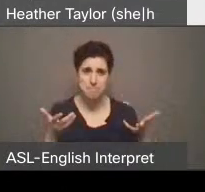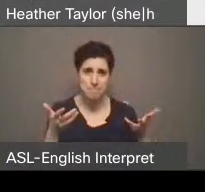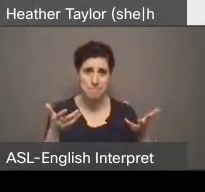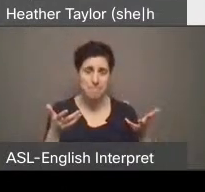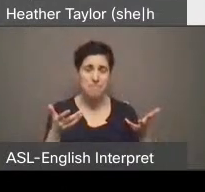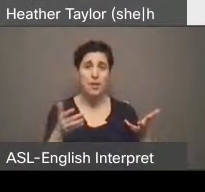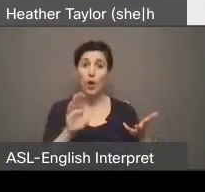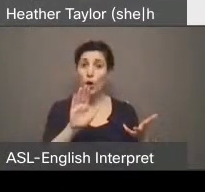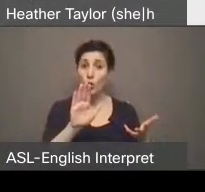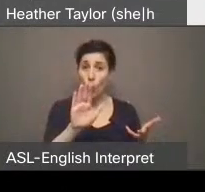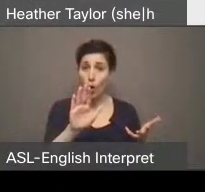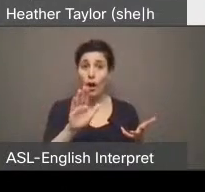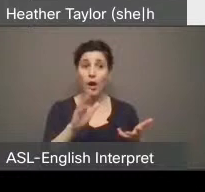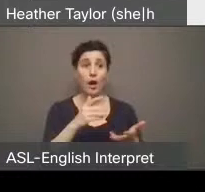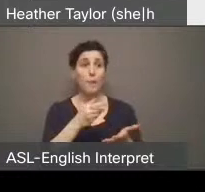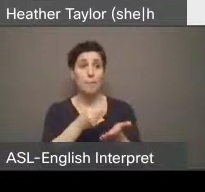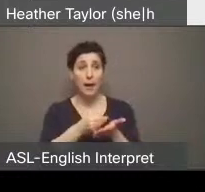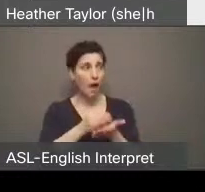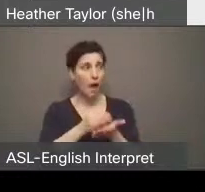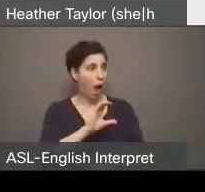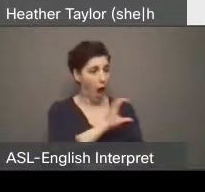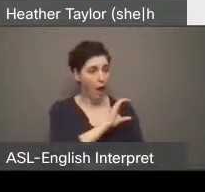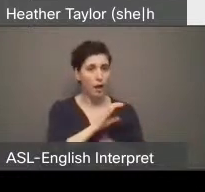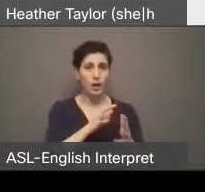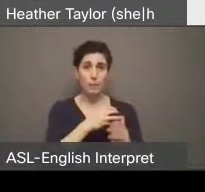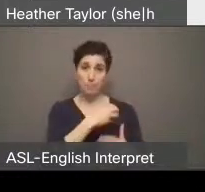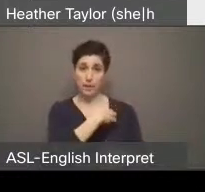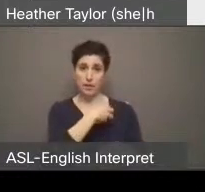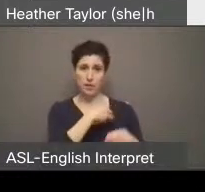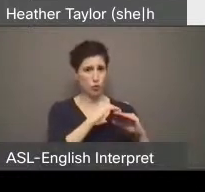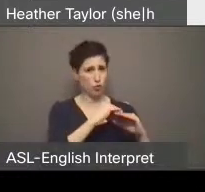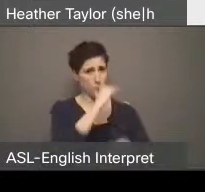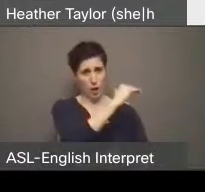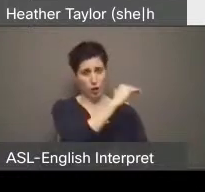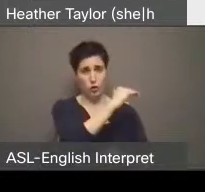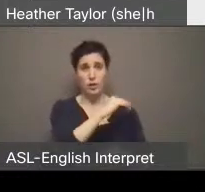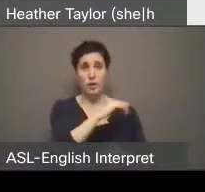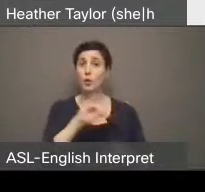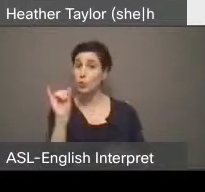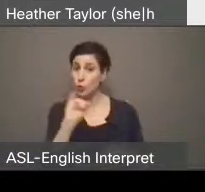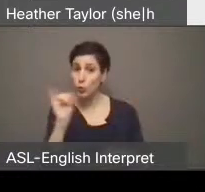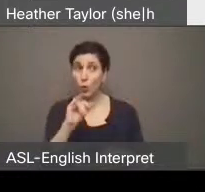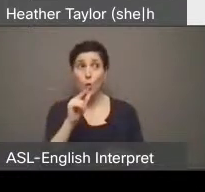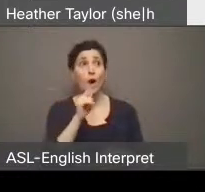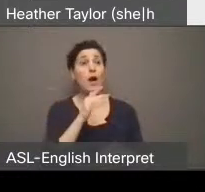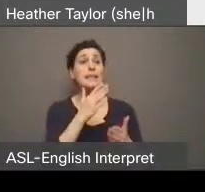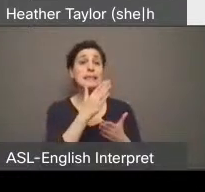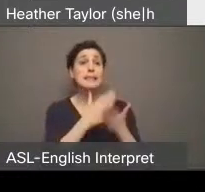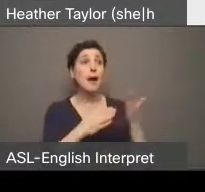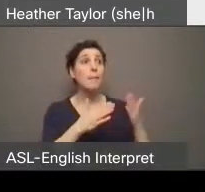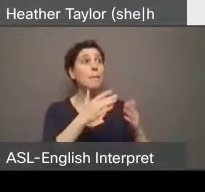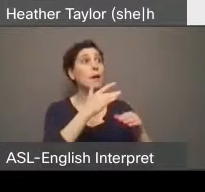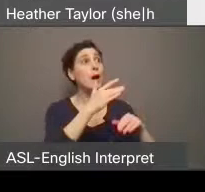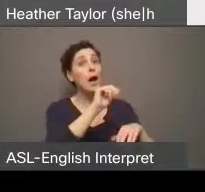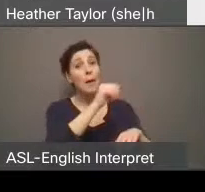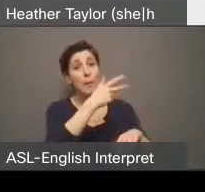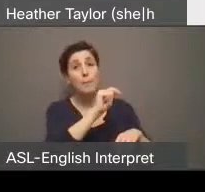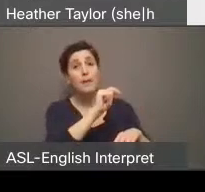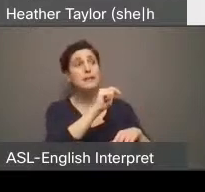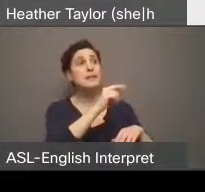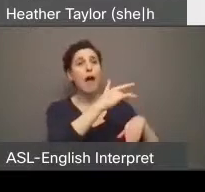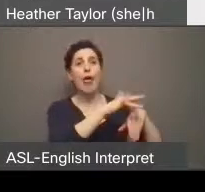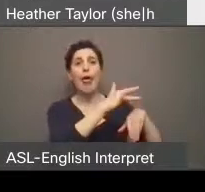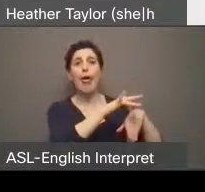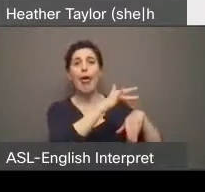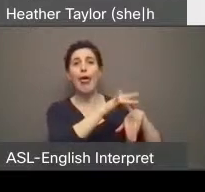1, you're giving the police too much money. Also, I think you need to increase vacant property taxes from 1 to 3%. They're